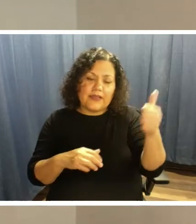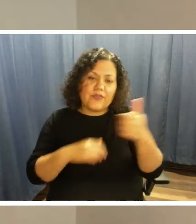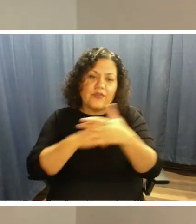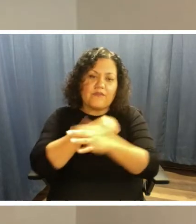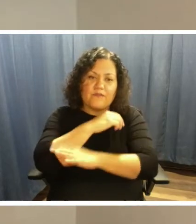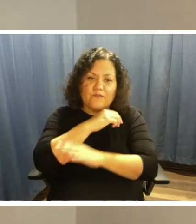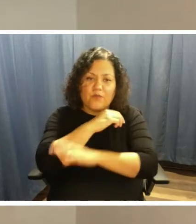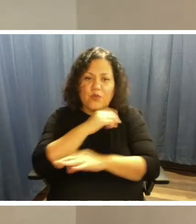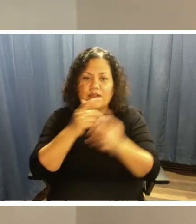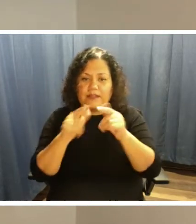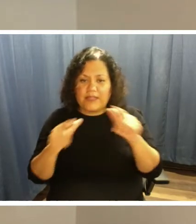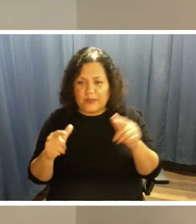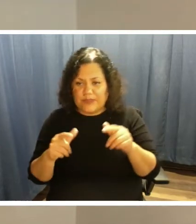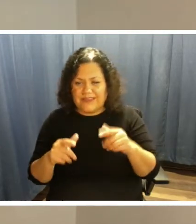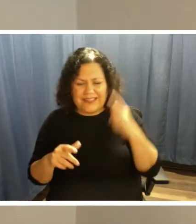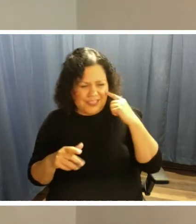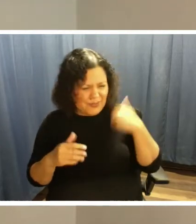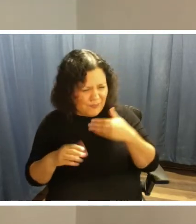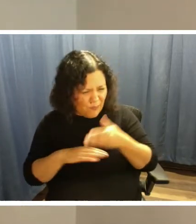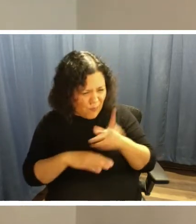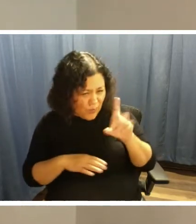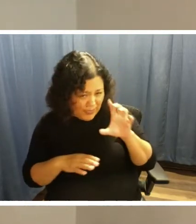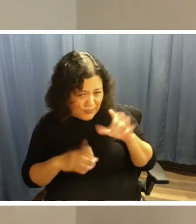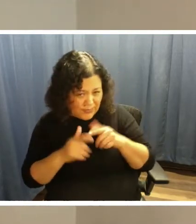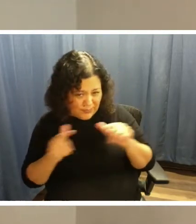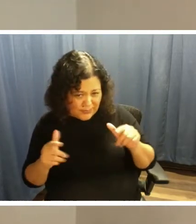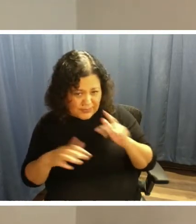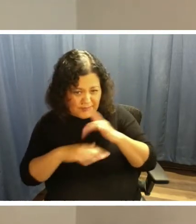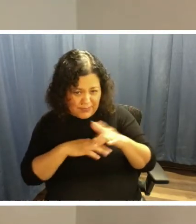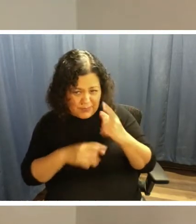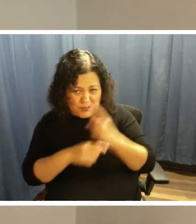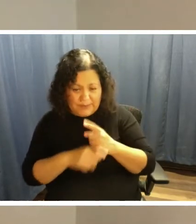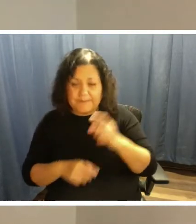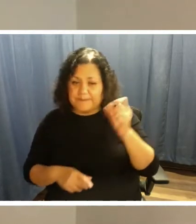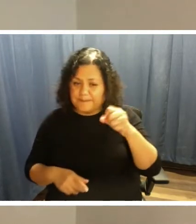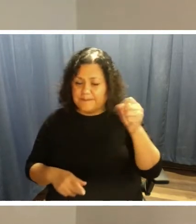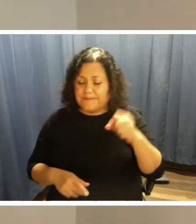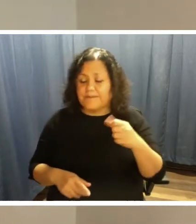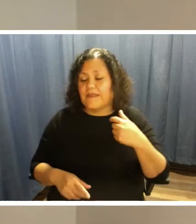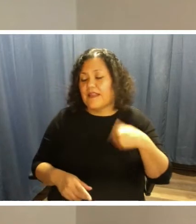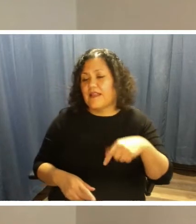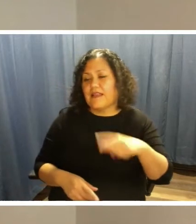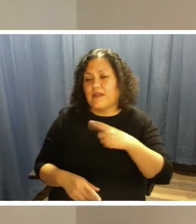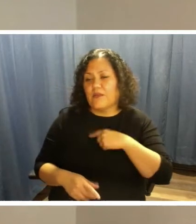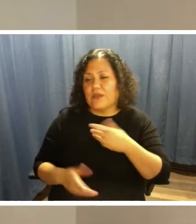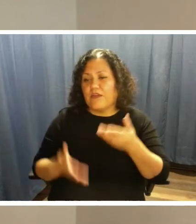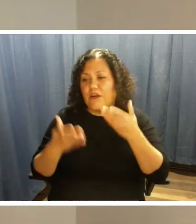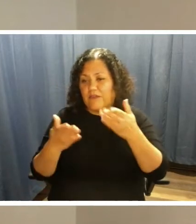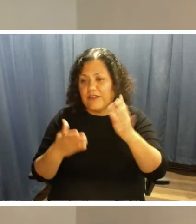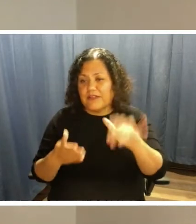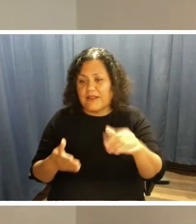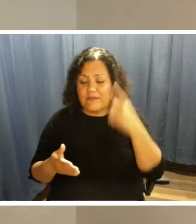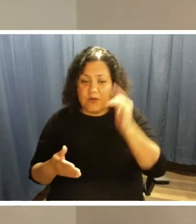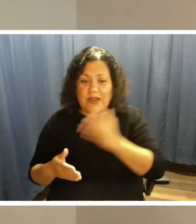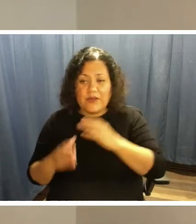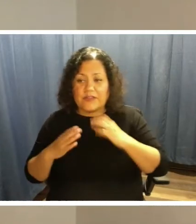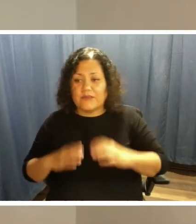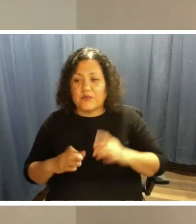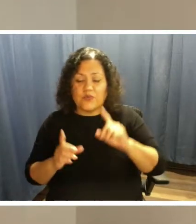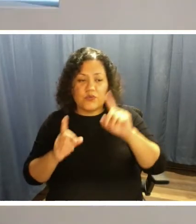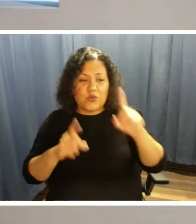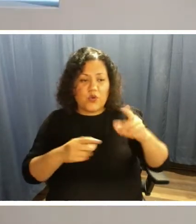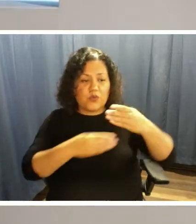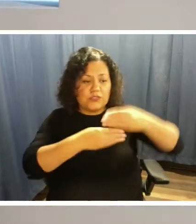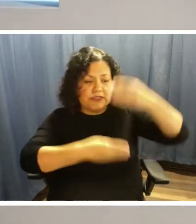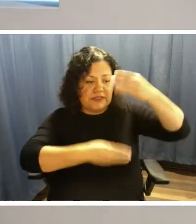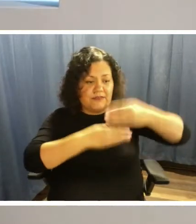think there's like over 100 languages or so available through that service that we offer. So for our customers who go to the ticket windows who have